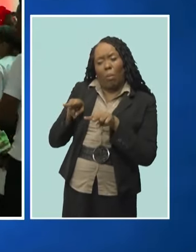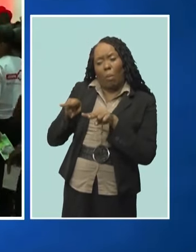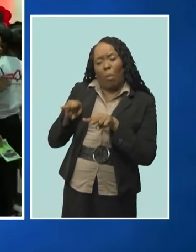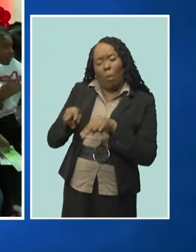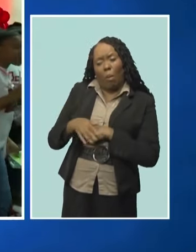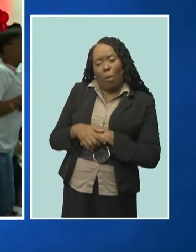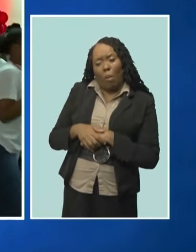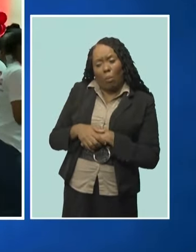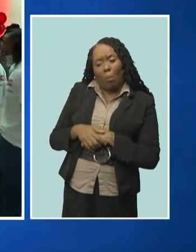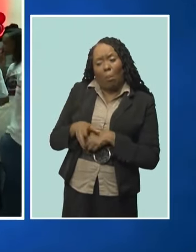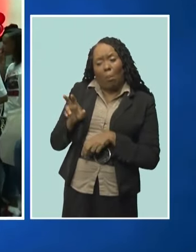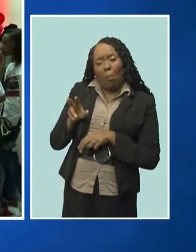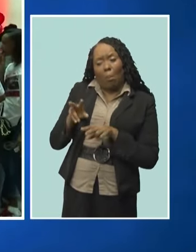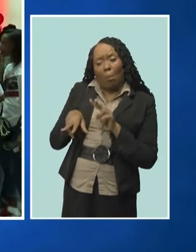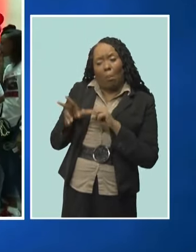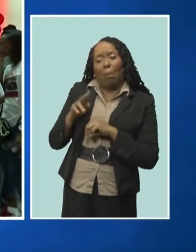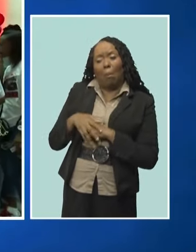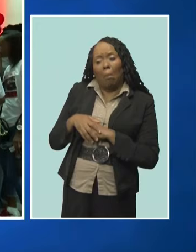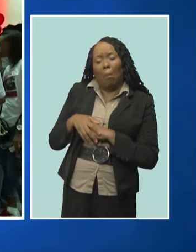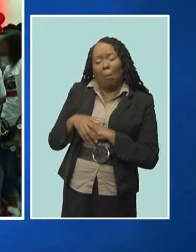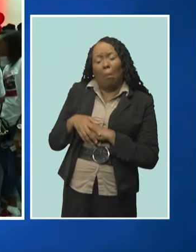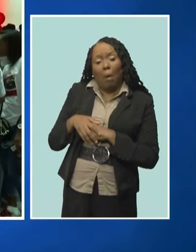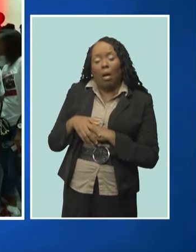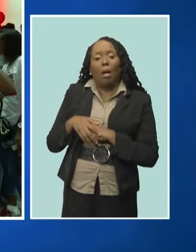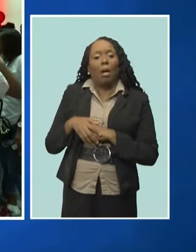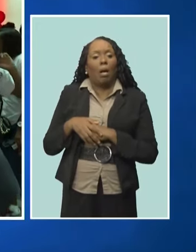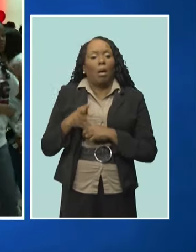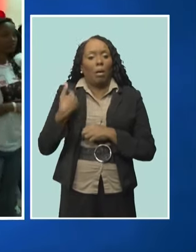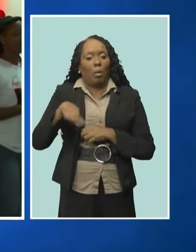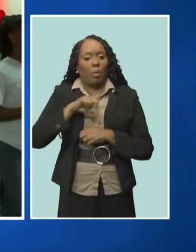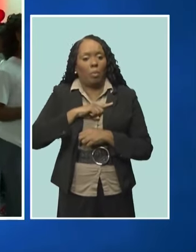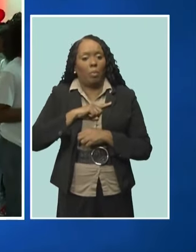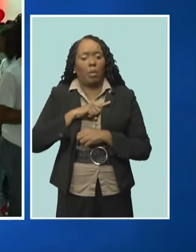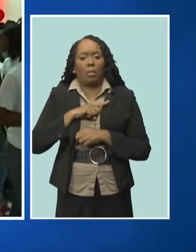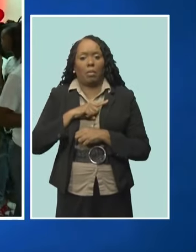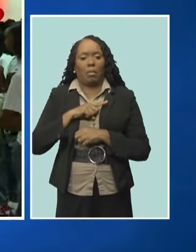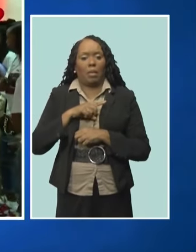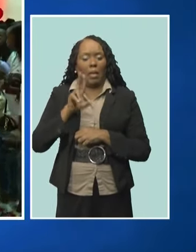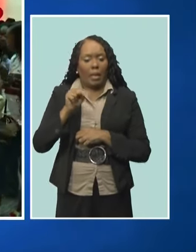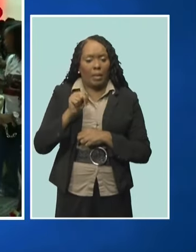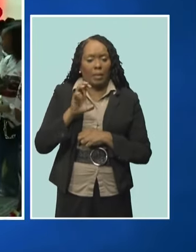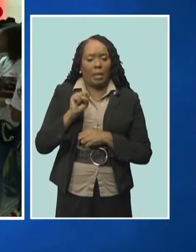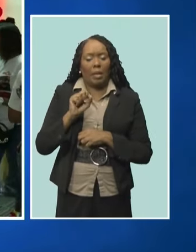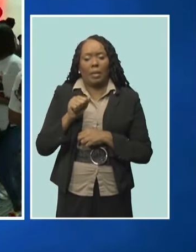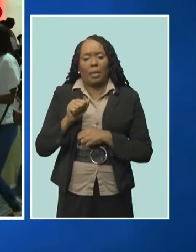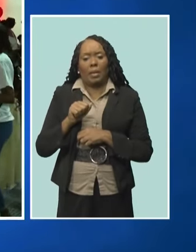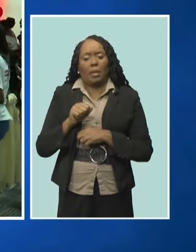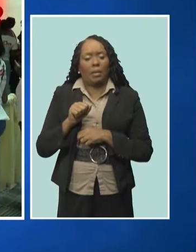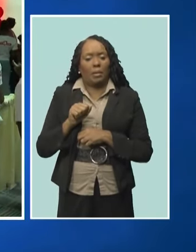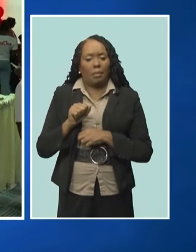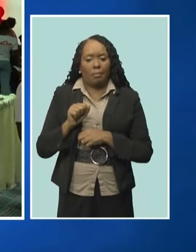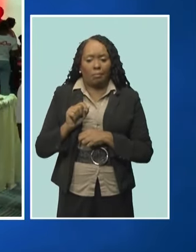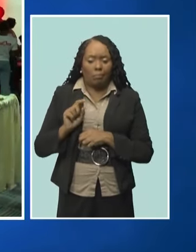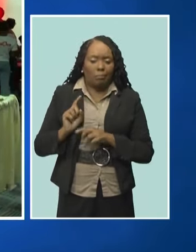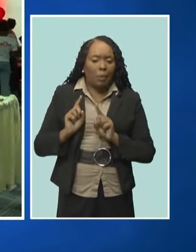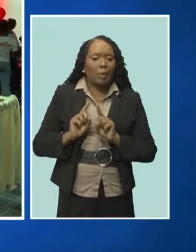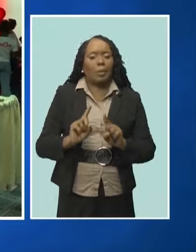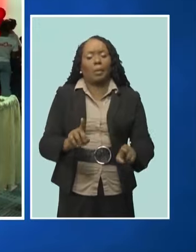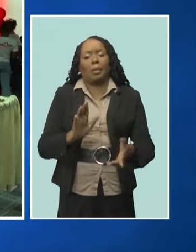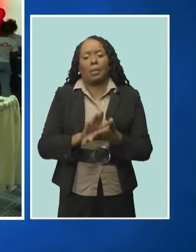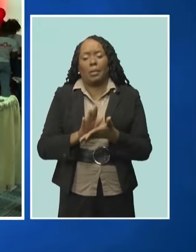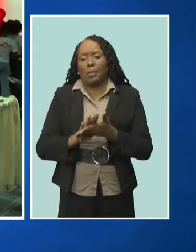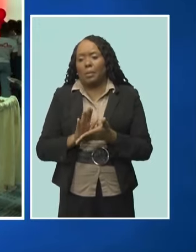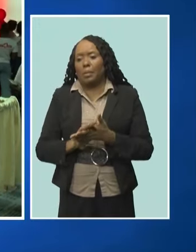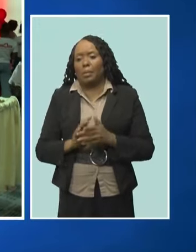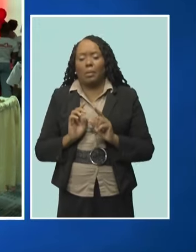It's one thing for us at the end, going to schools, going to community groups, to advise children that look, don't do drugs or